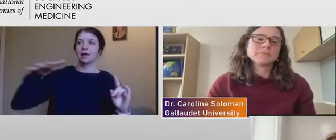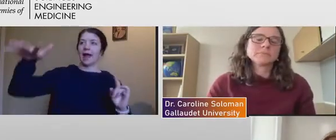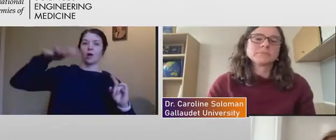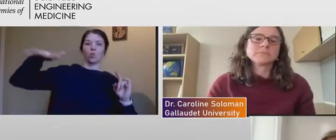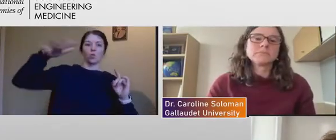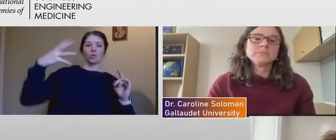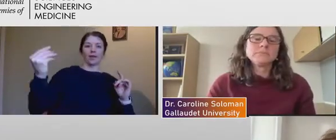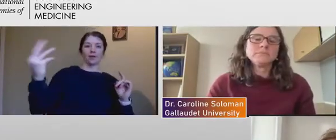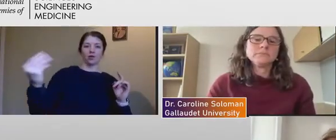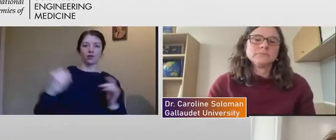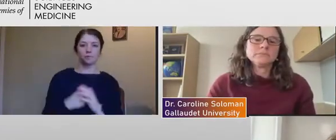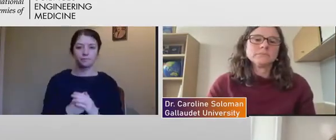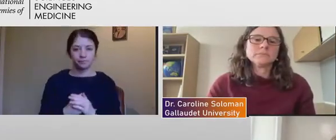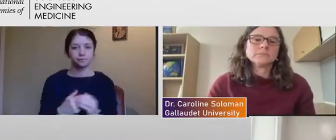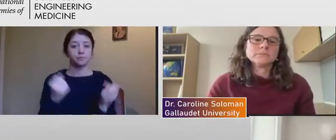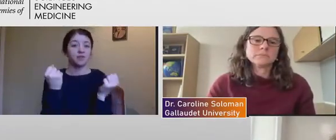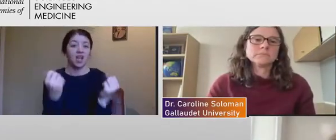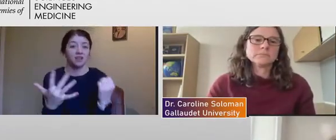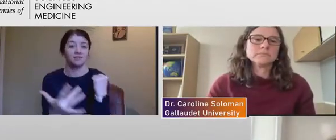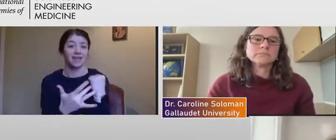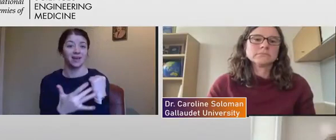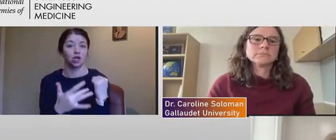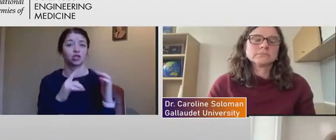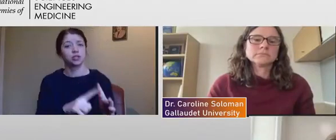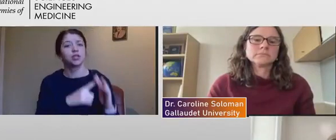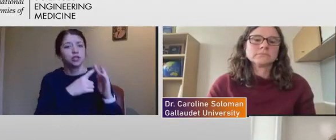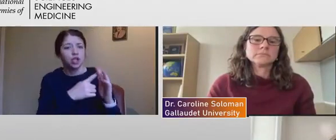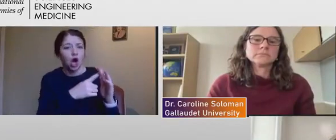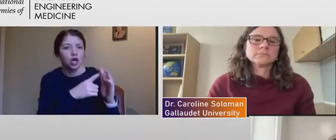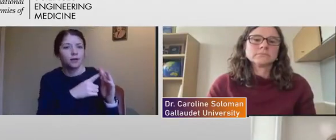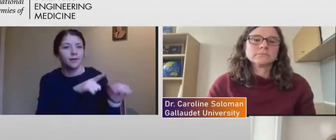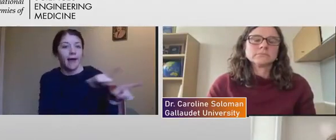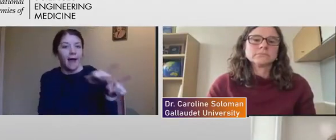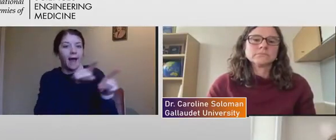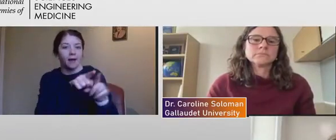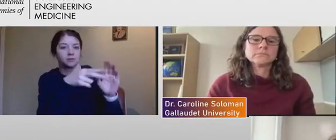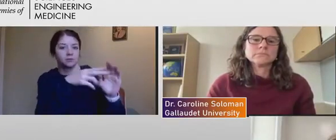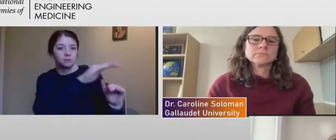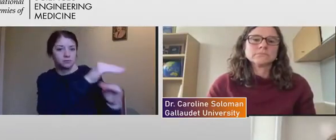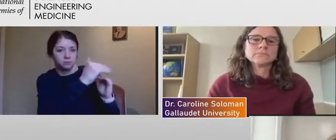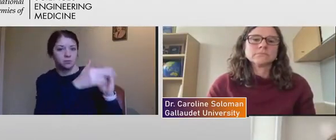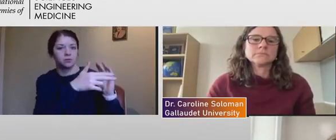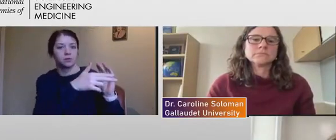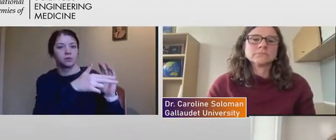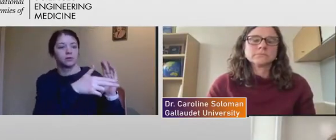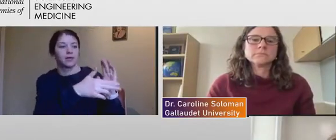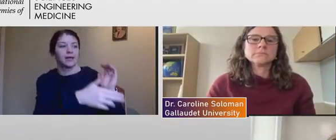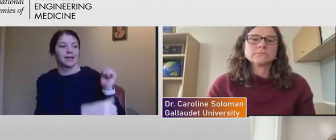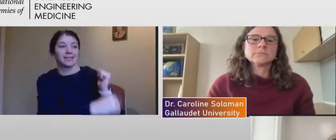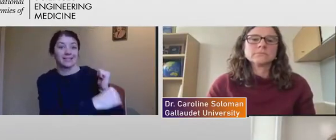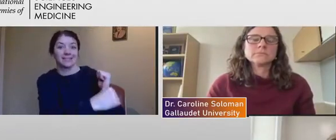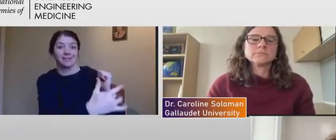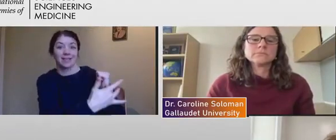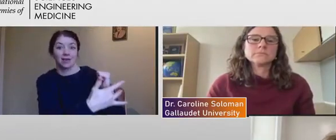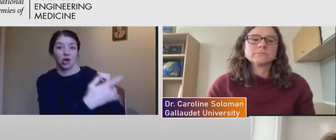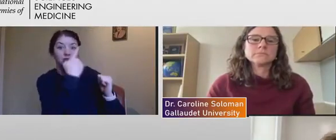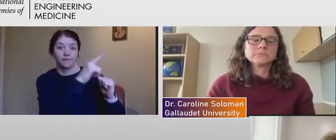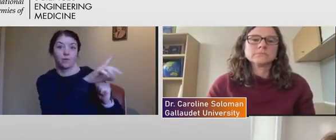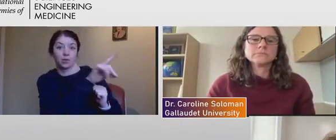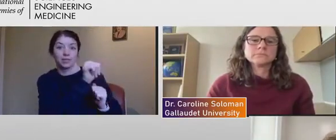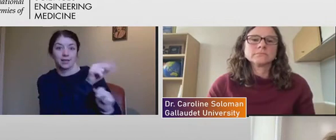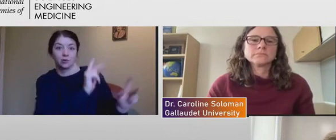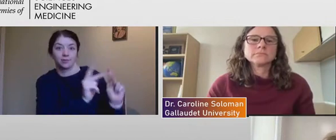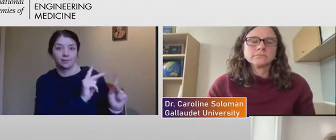A lot of technologies that started out as assistive technologies for disabled people have become household goods.